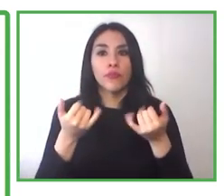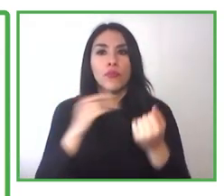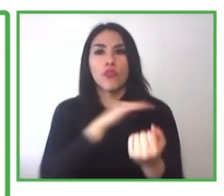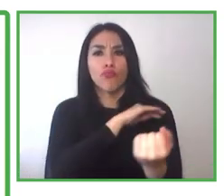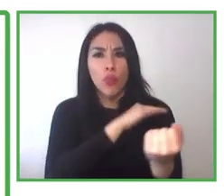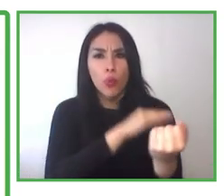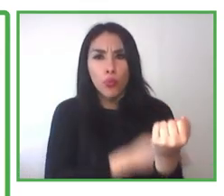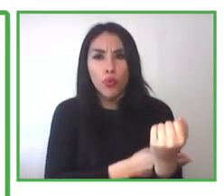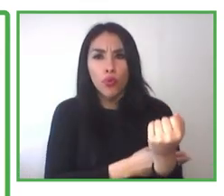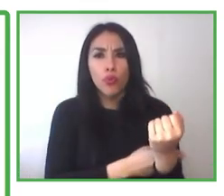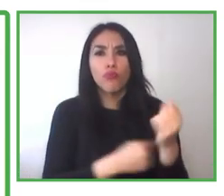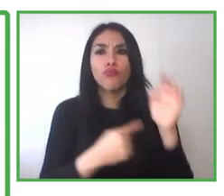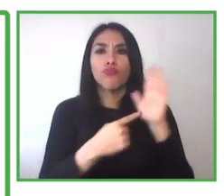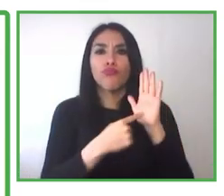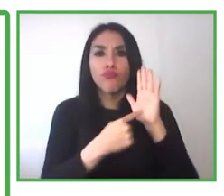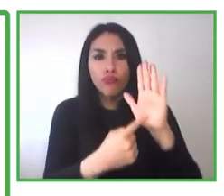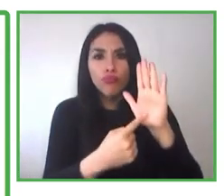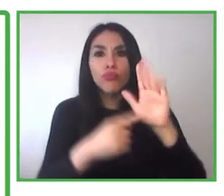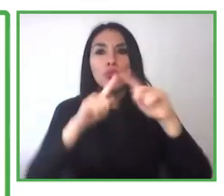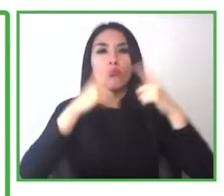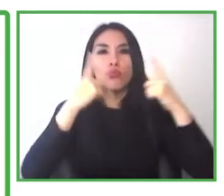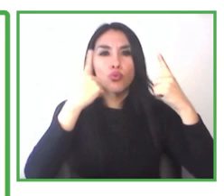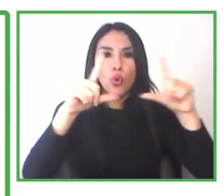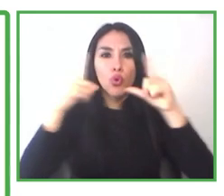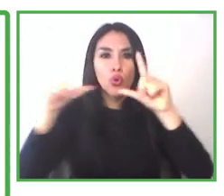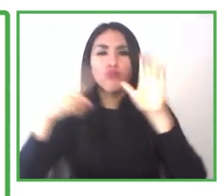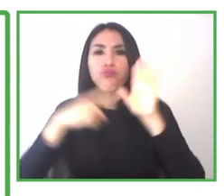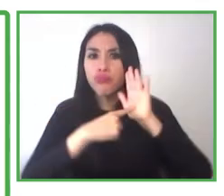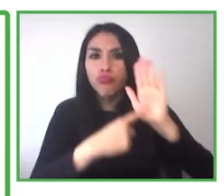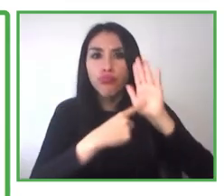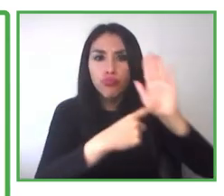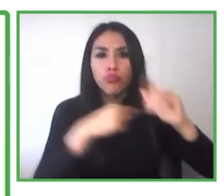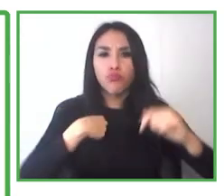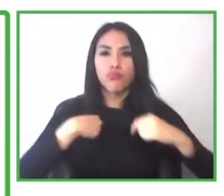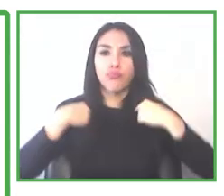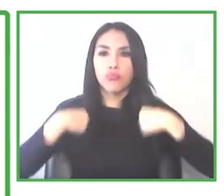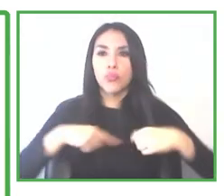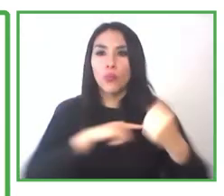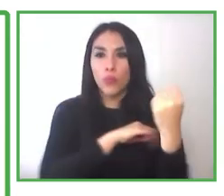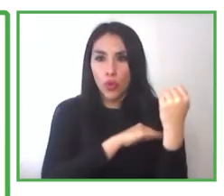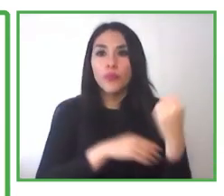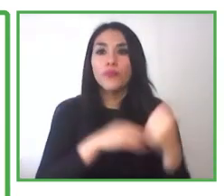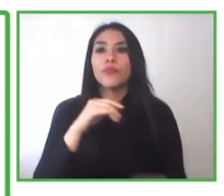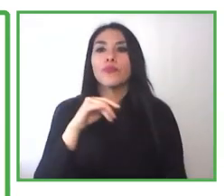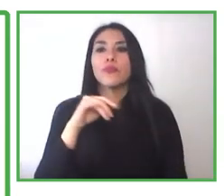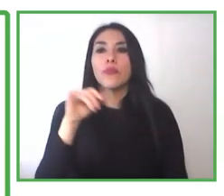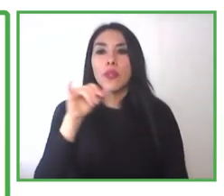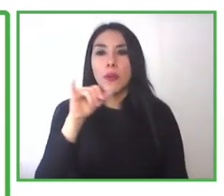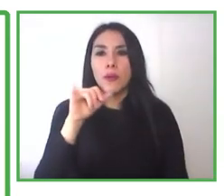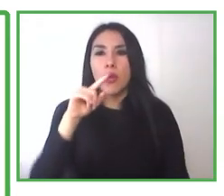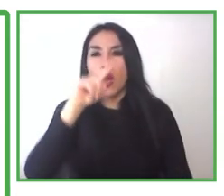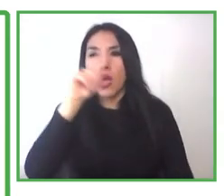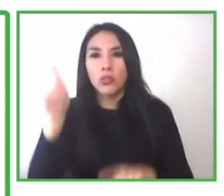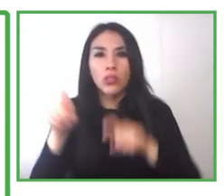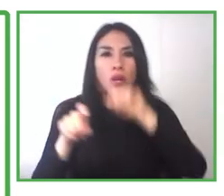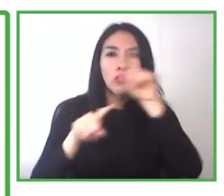basis of Chile Valora, which is social tripartite dialogue. It's not us as the National Commission